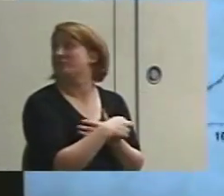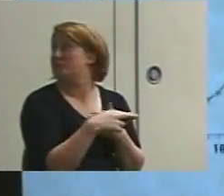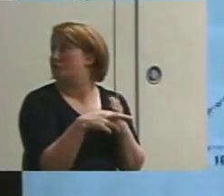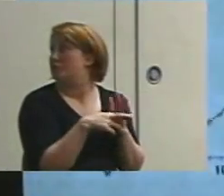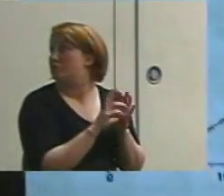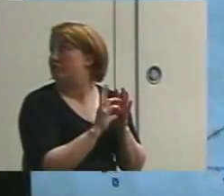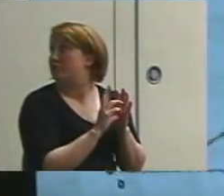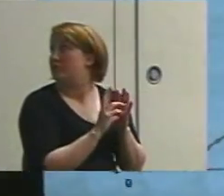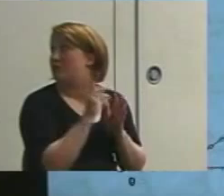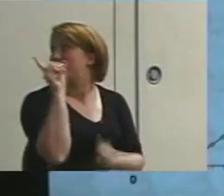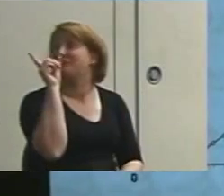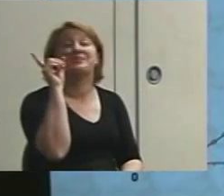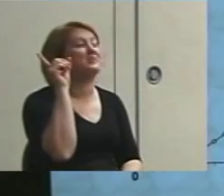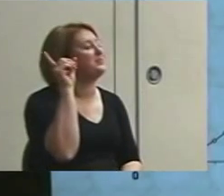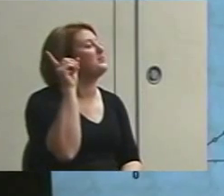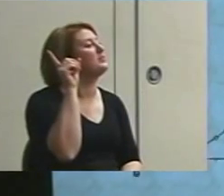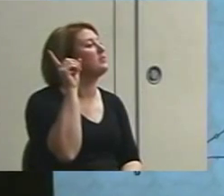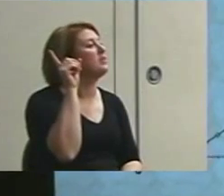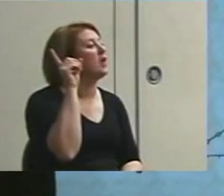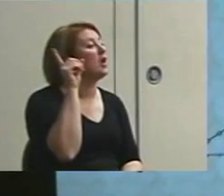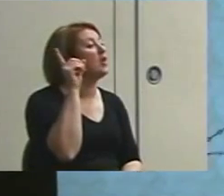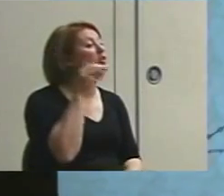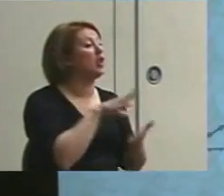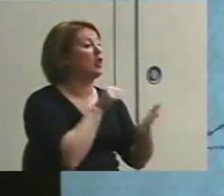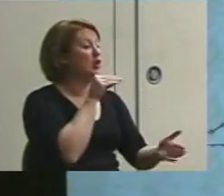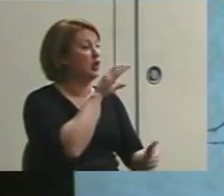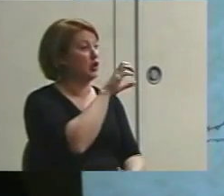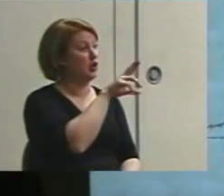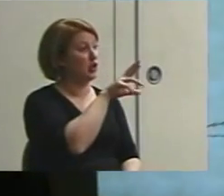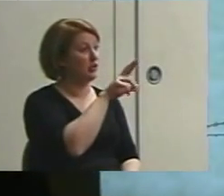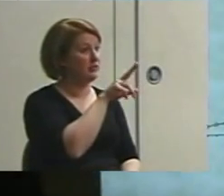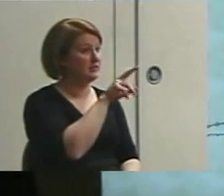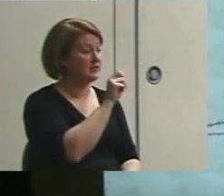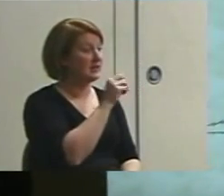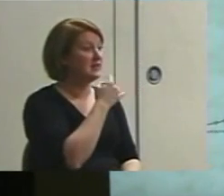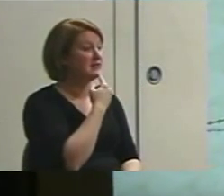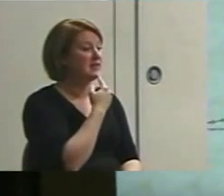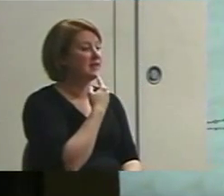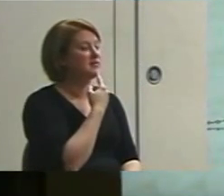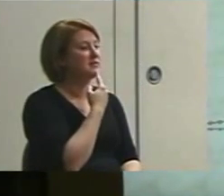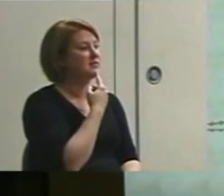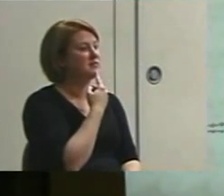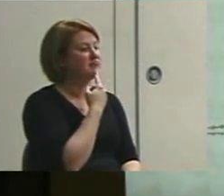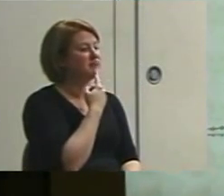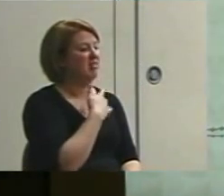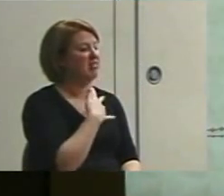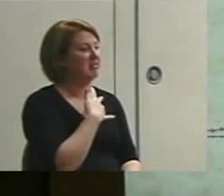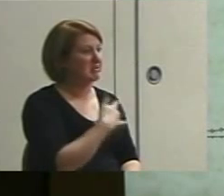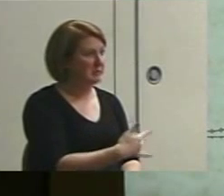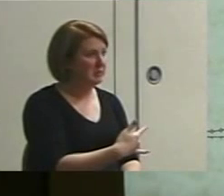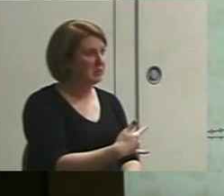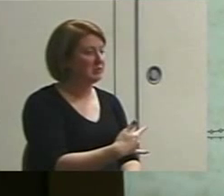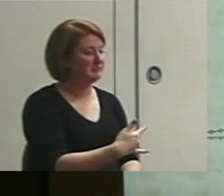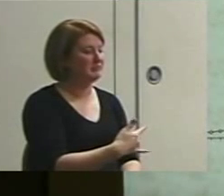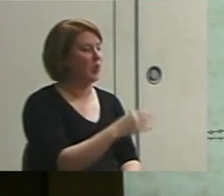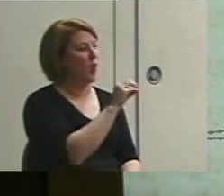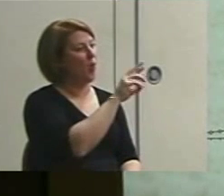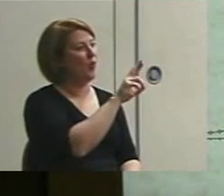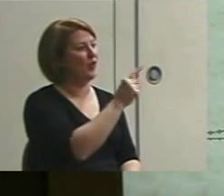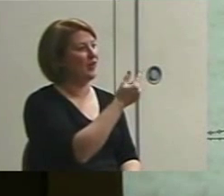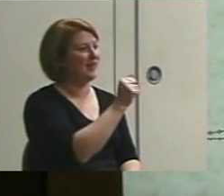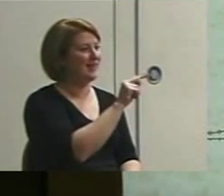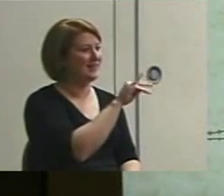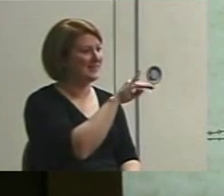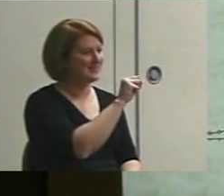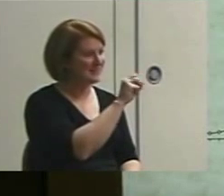not familiar with it, what the learning curve does is it says the typical kid, no, the typical organism learning